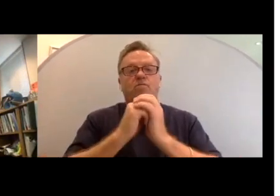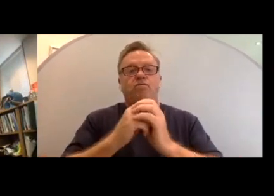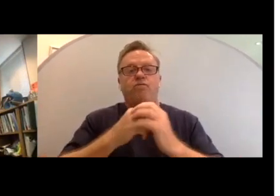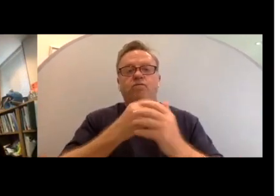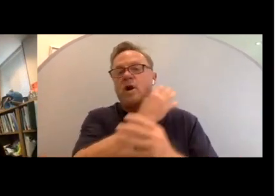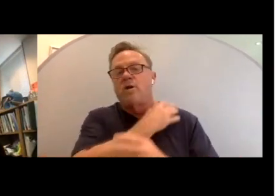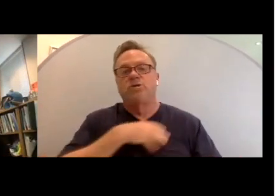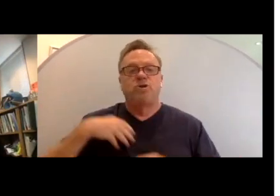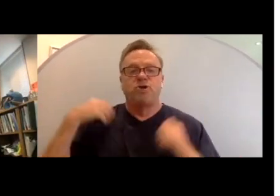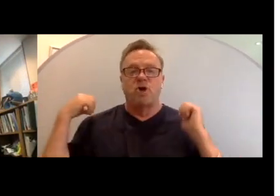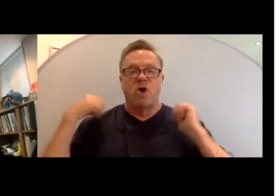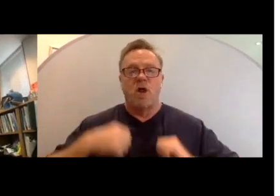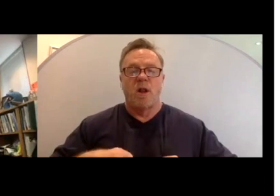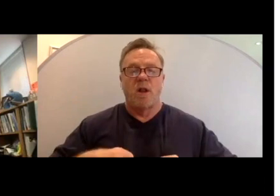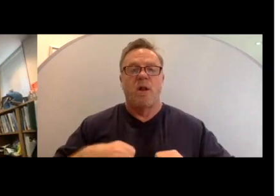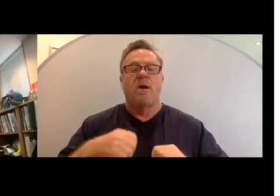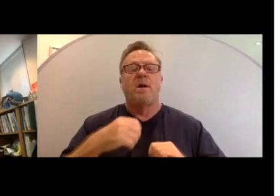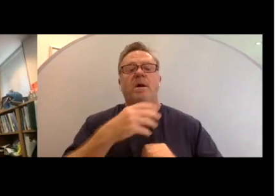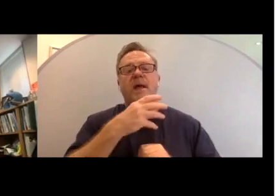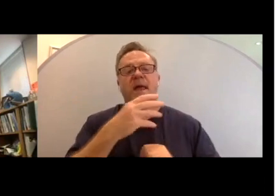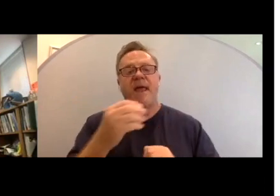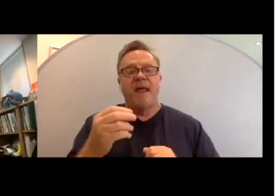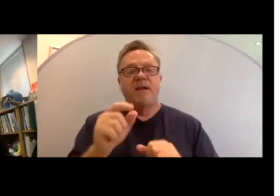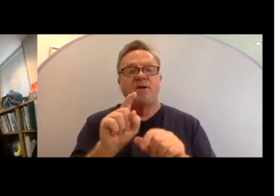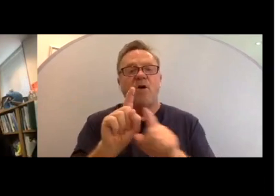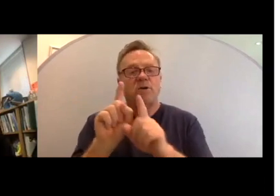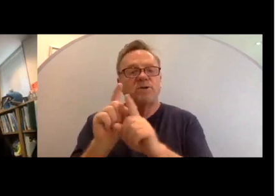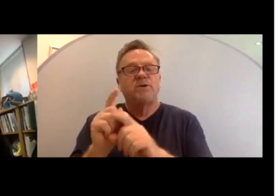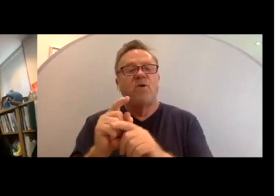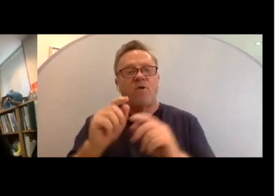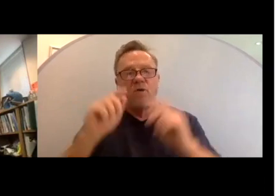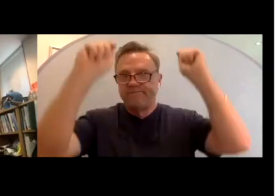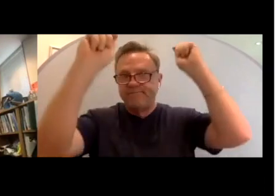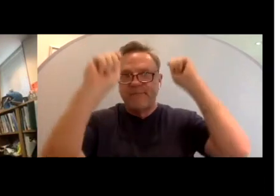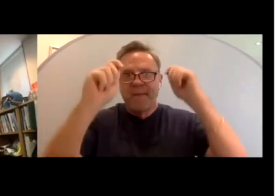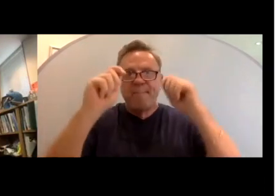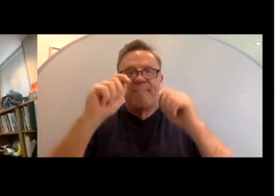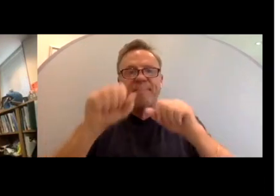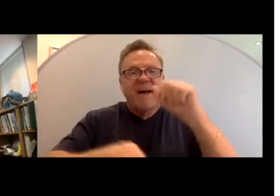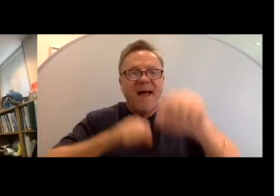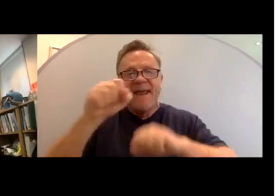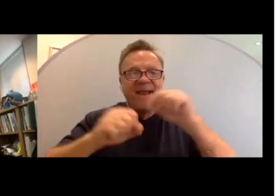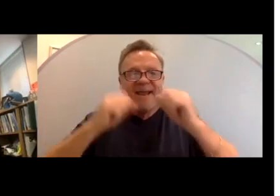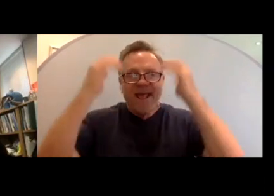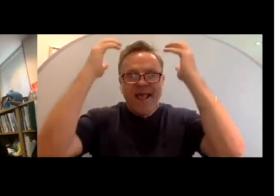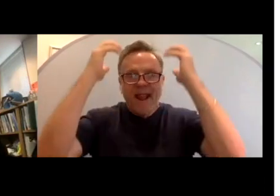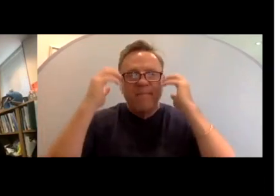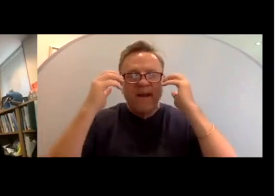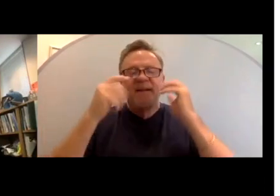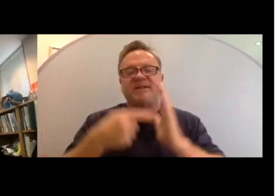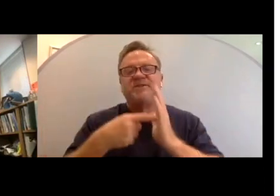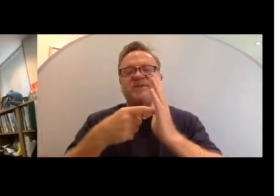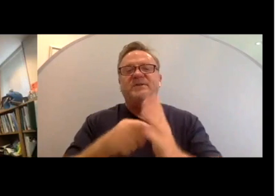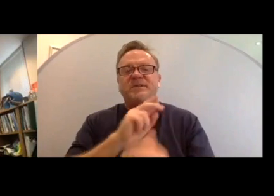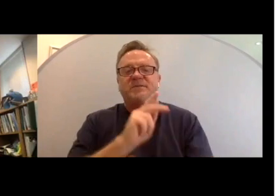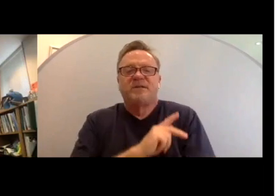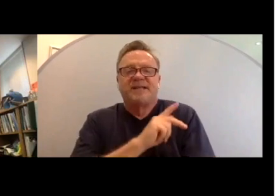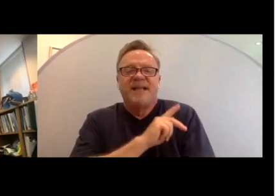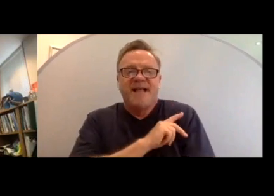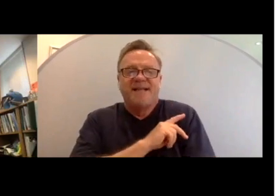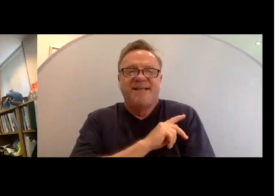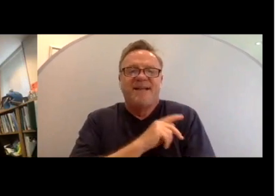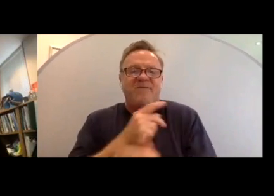traditional Jewish prayer shawl. And he's also wearing a bike helmet. And this very much represents his personality and his intersectionality